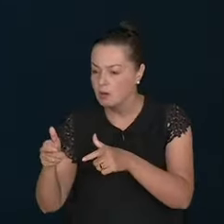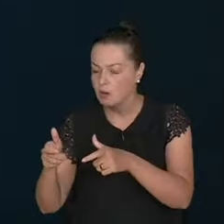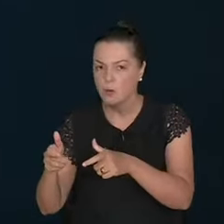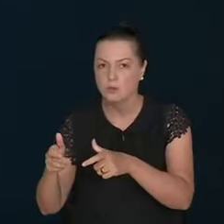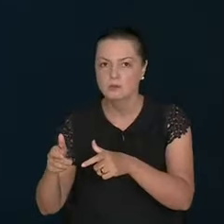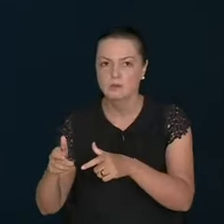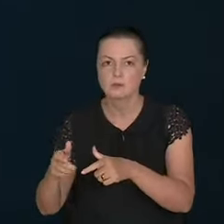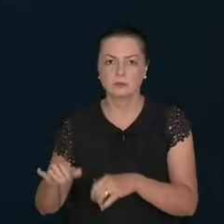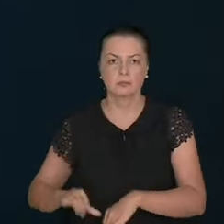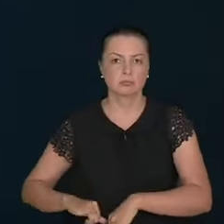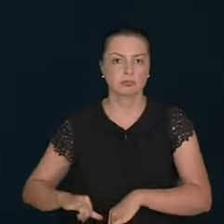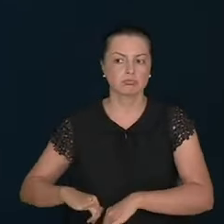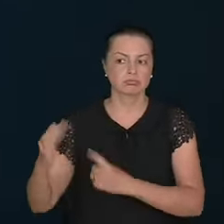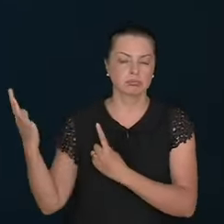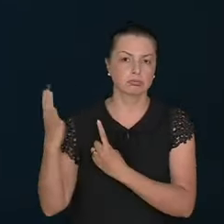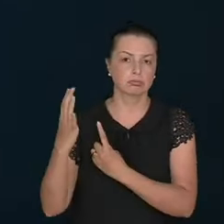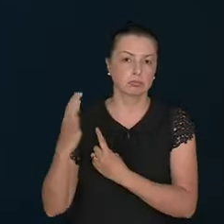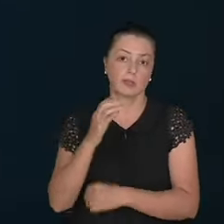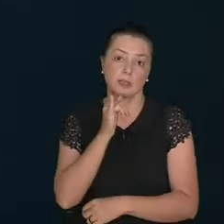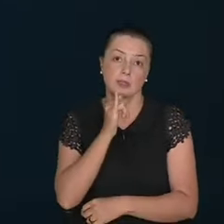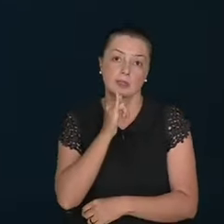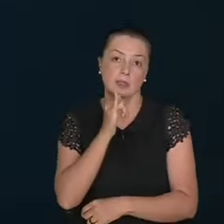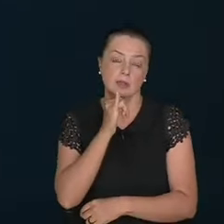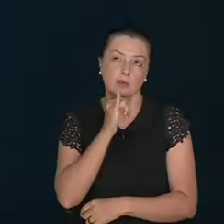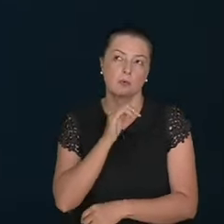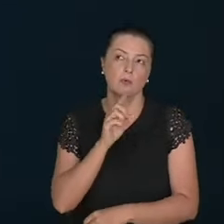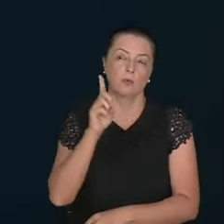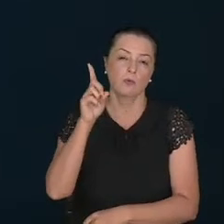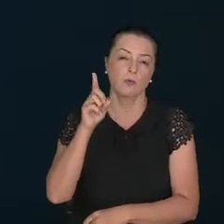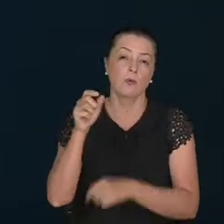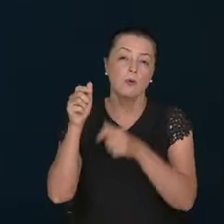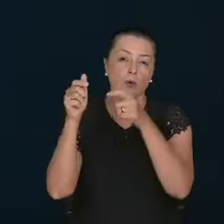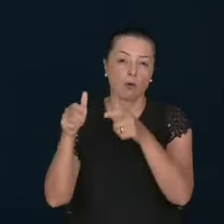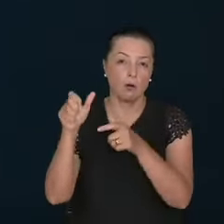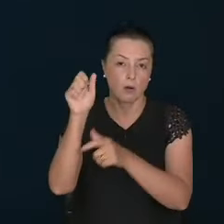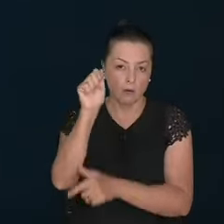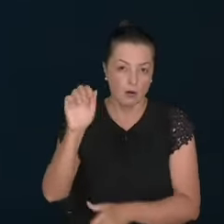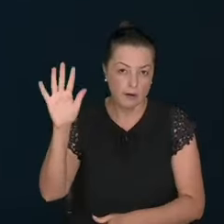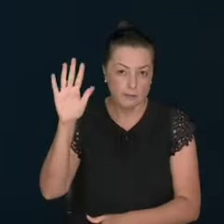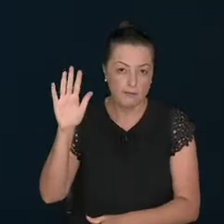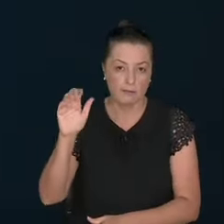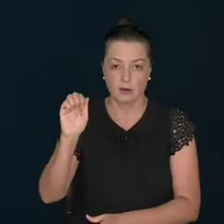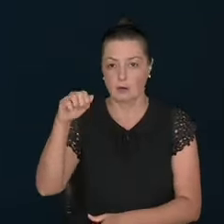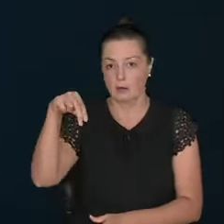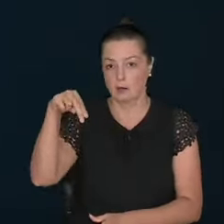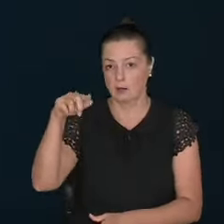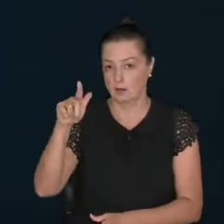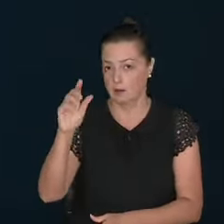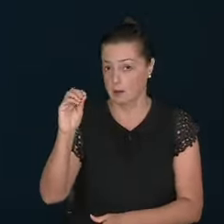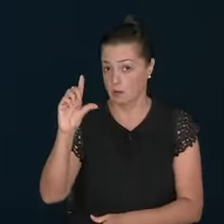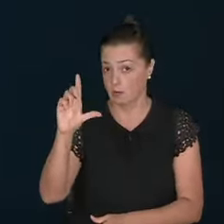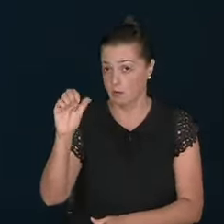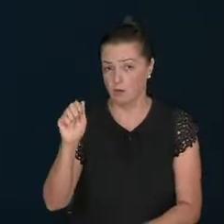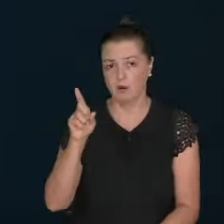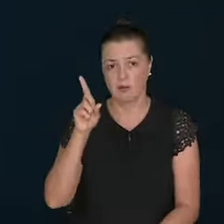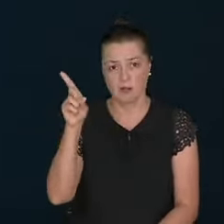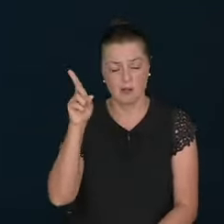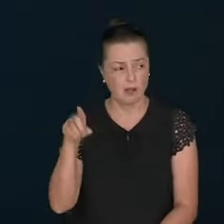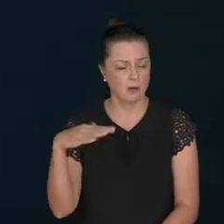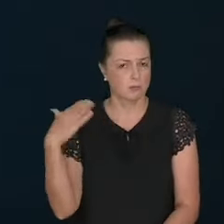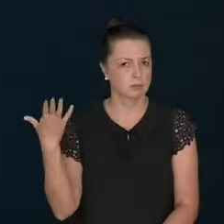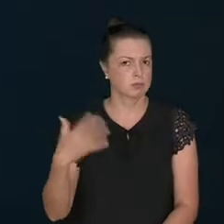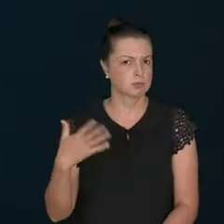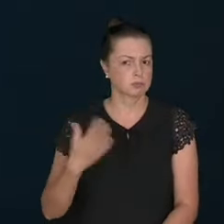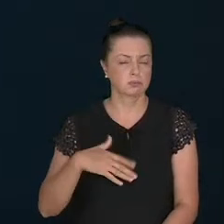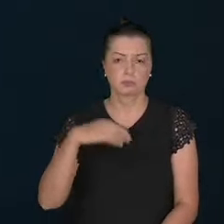something against the persecution. For example, what happened in Angola. The church had been there through a thunderstorm and a